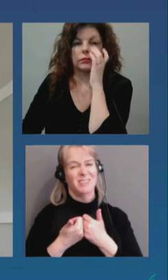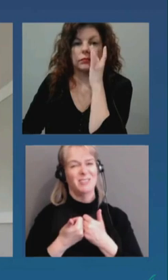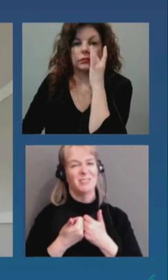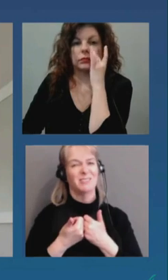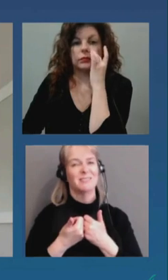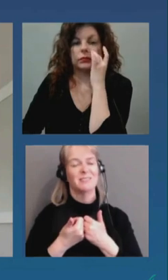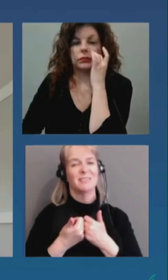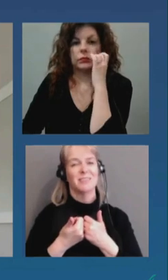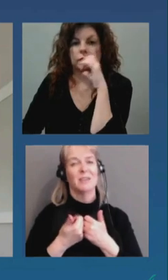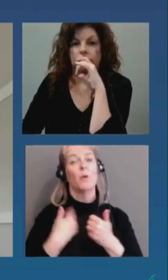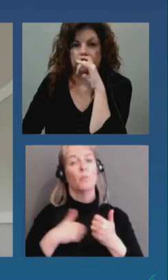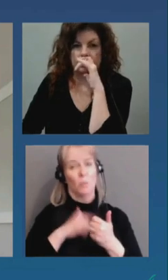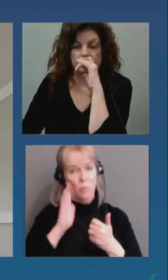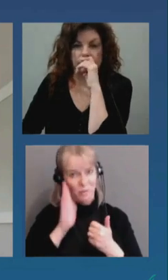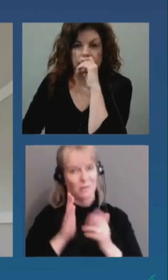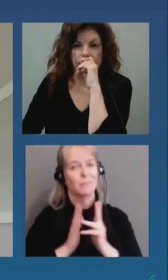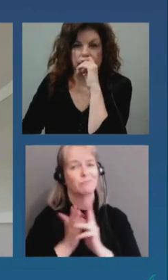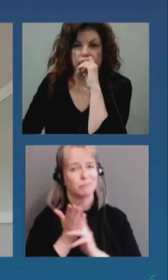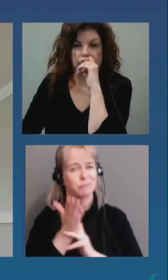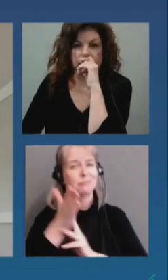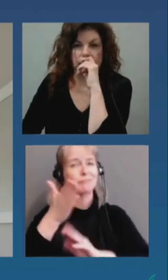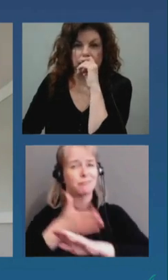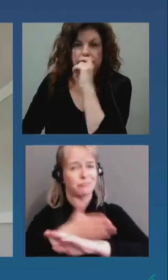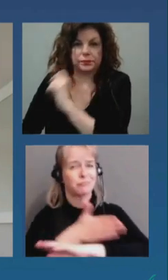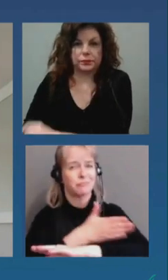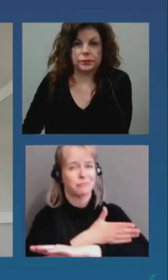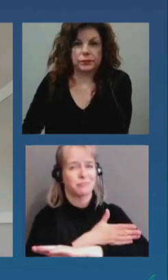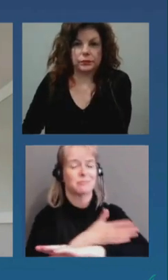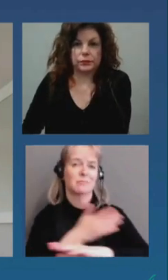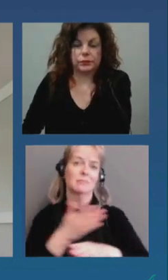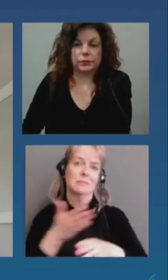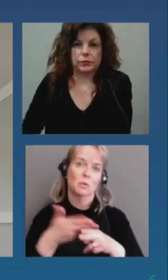them. And the sooner, sooner the better.